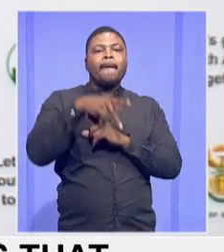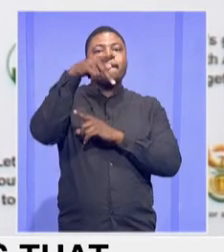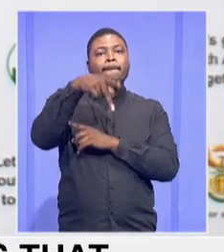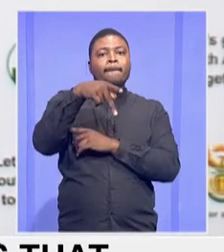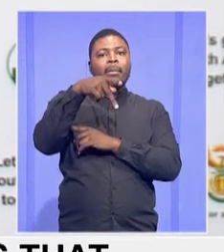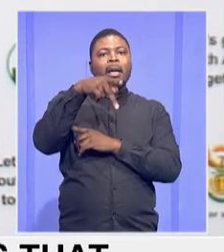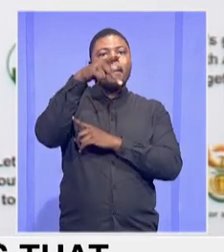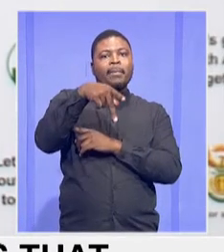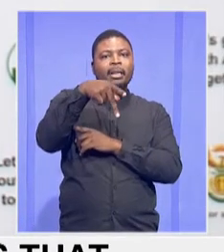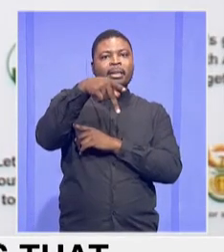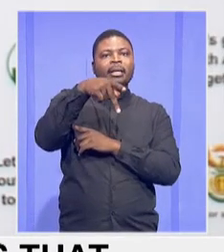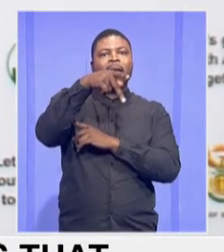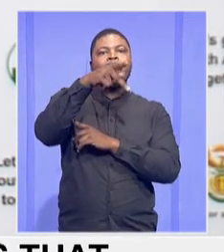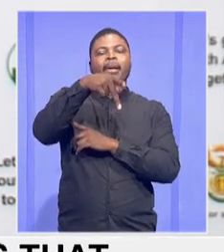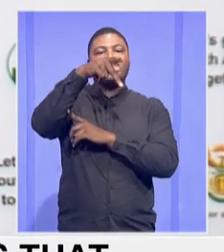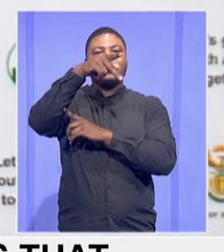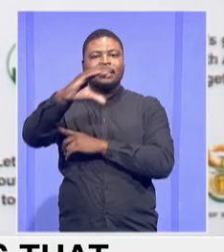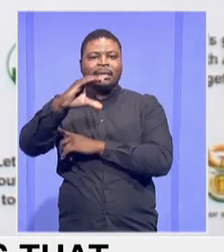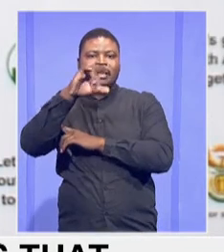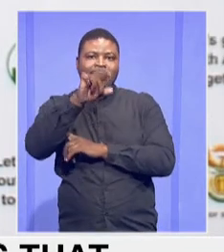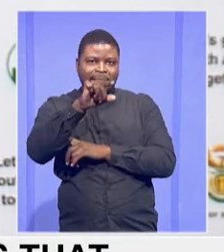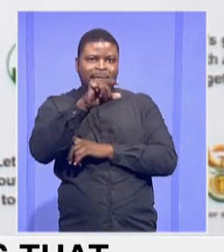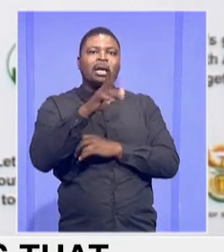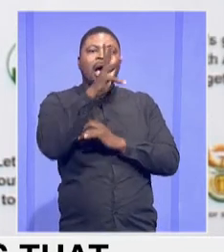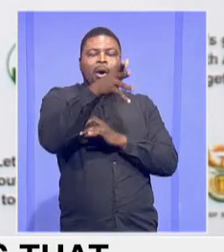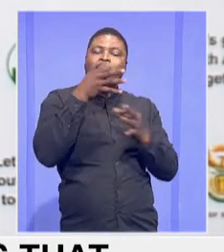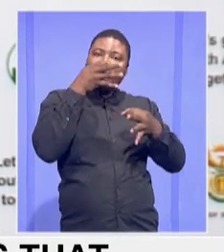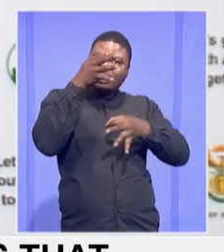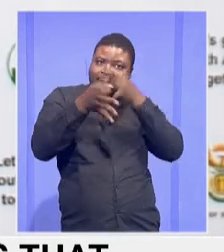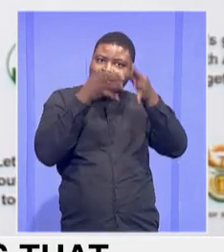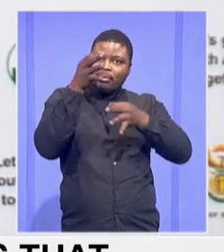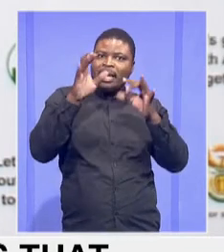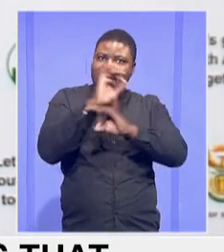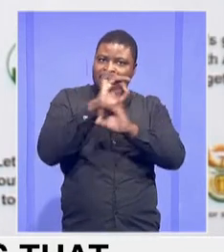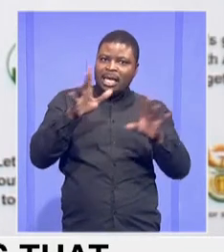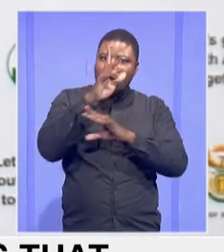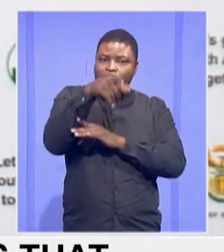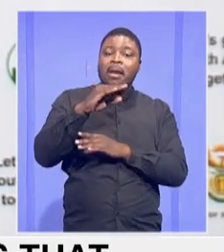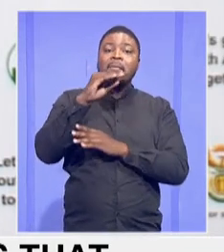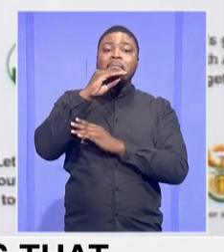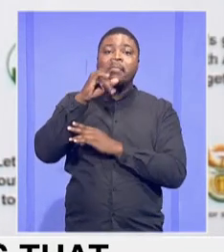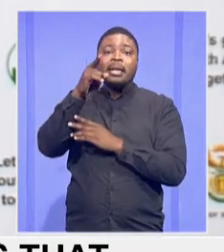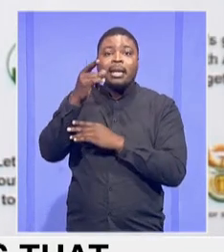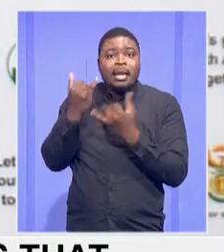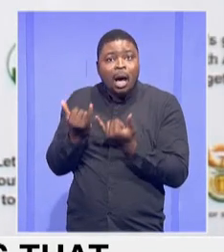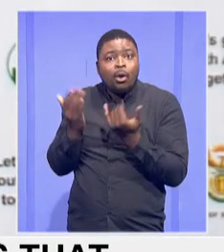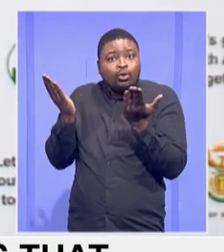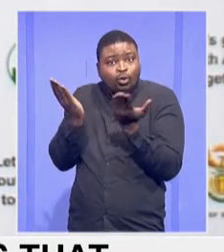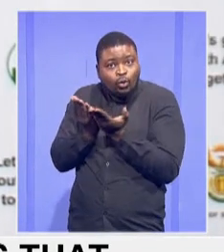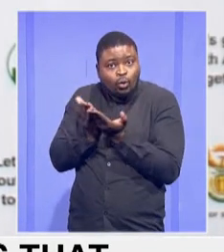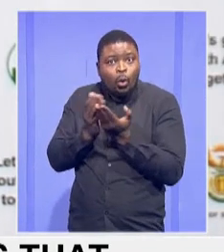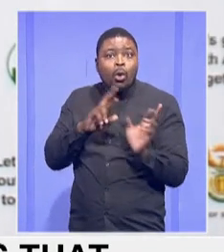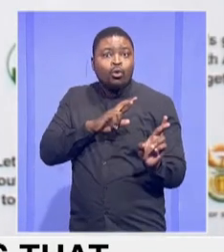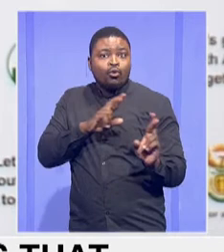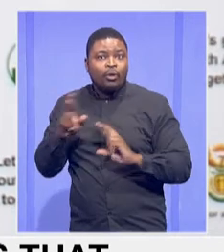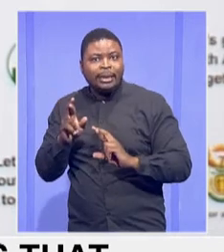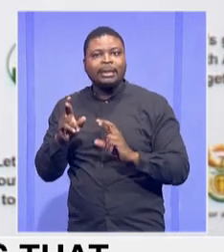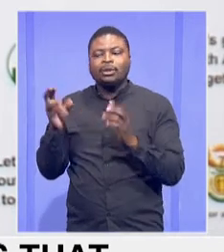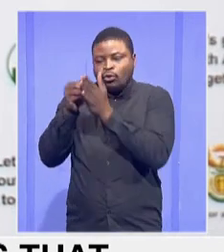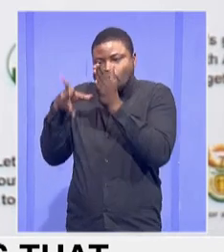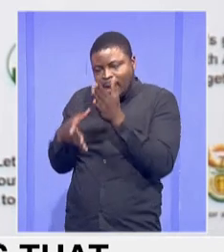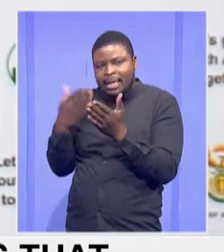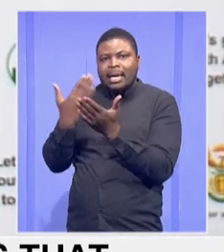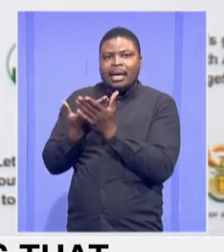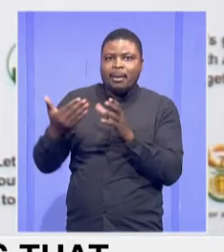practical completion, Mr. van der Westezen will explain to you, means that the school is now ready to be used for,